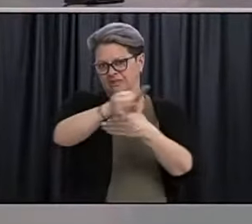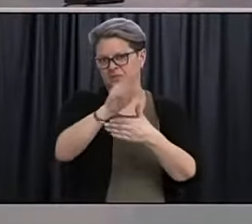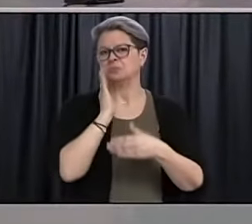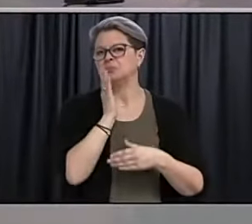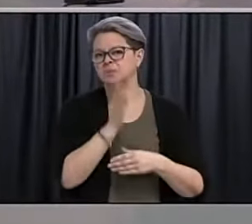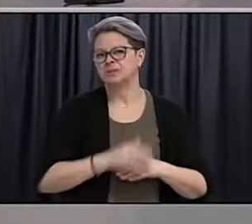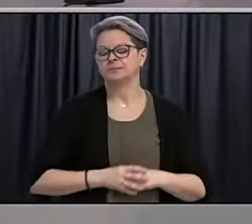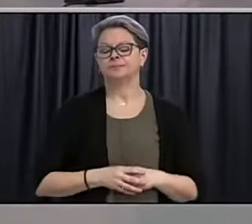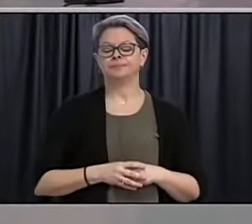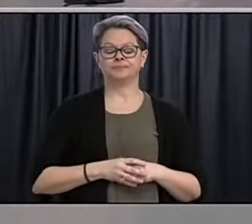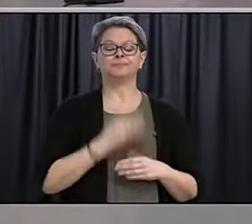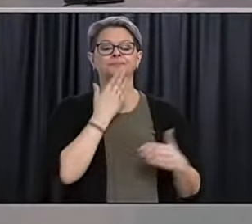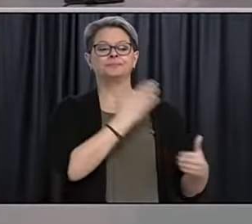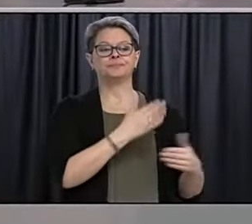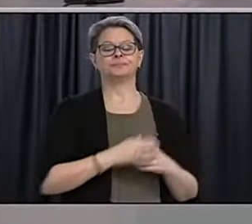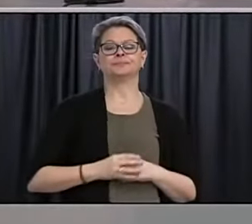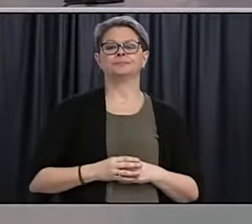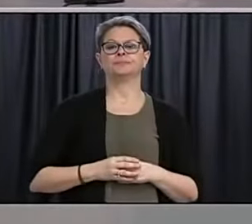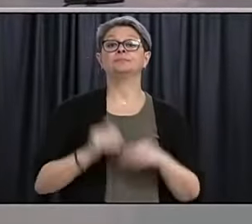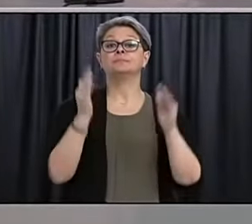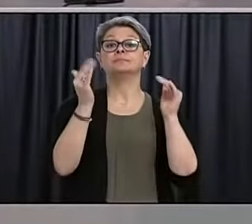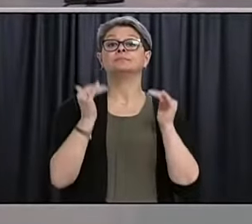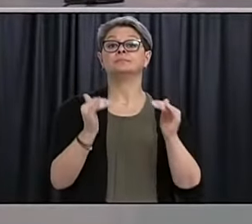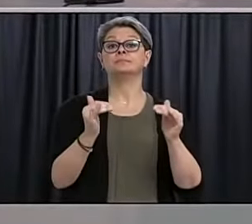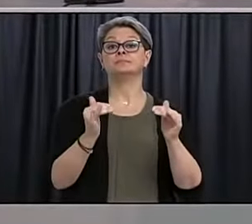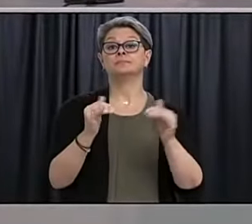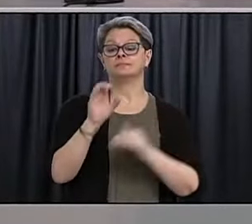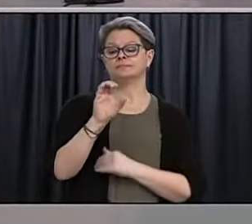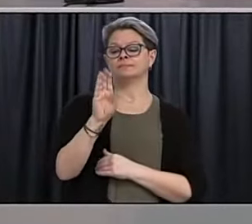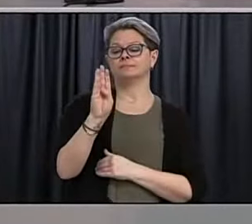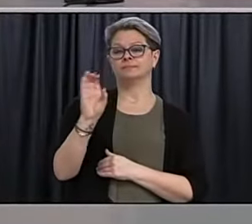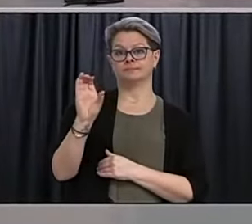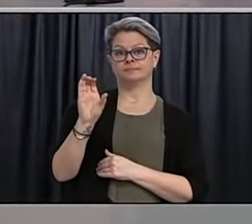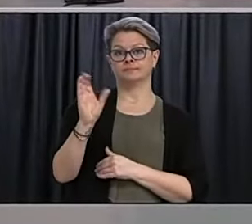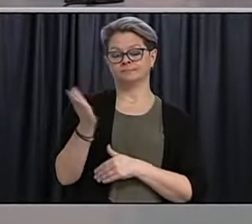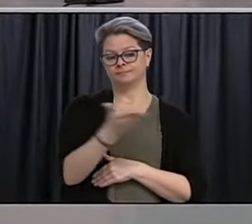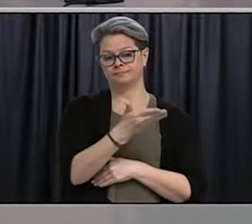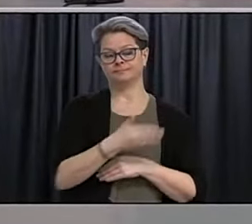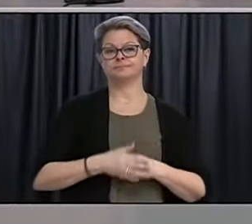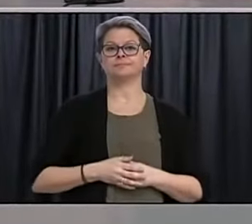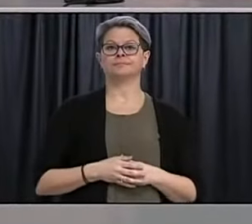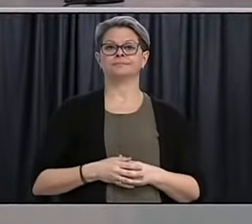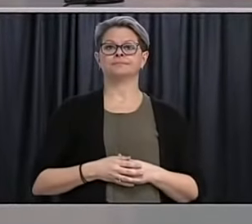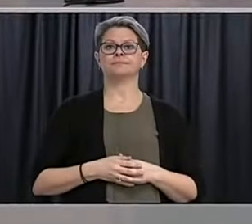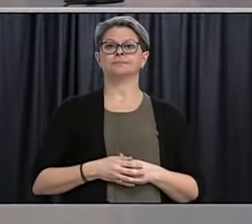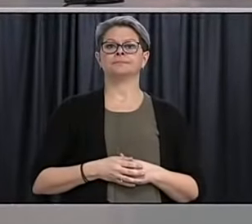Thank you. Our next questions are from Peter Cowan with CBC. Please go ahead.